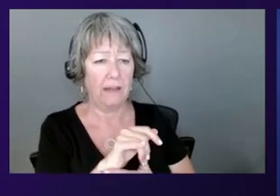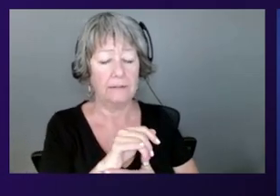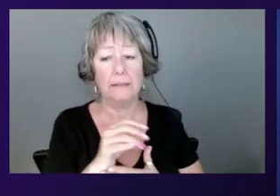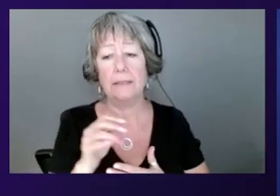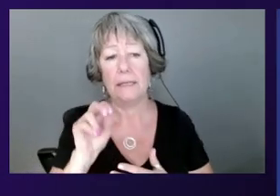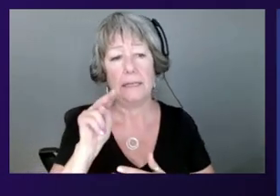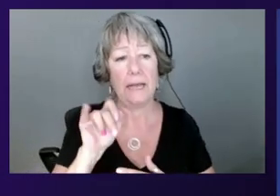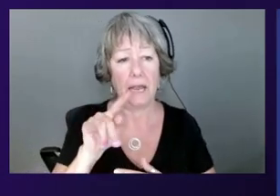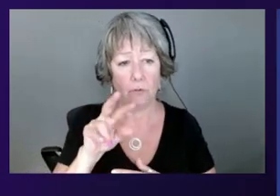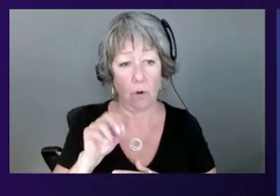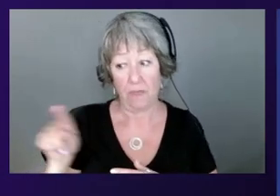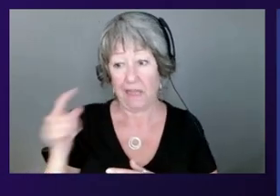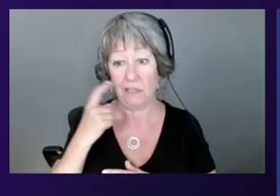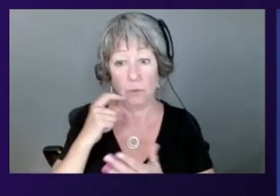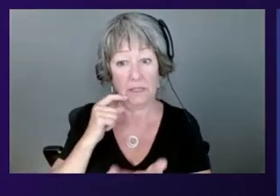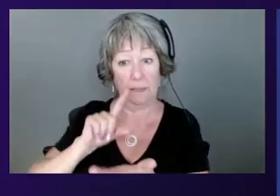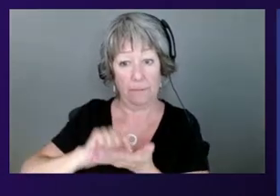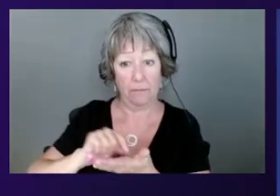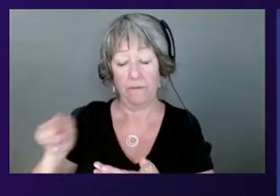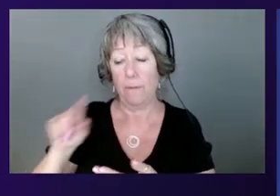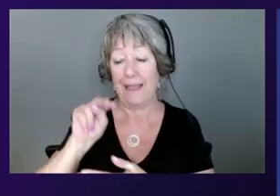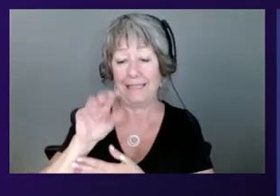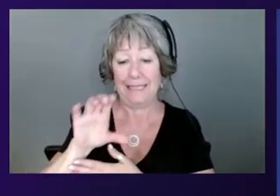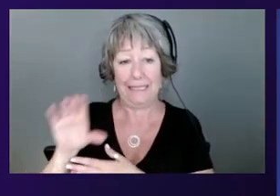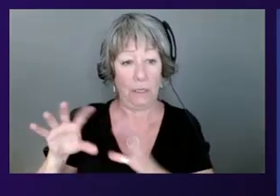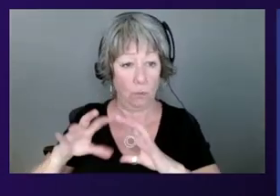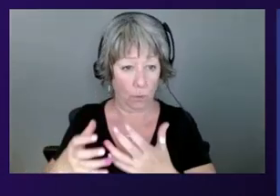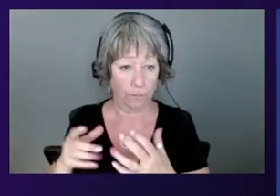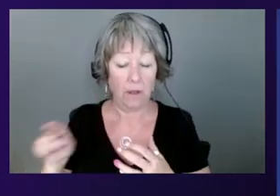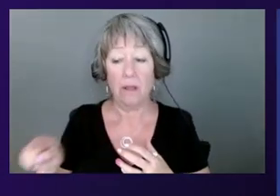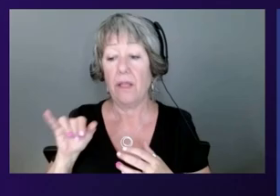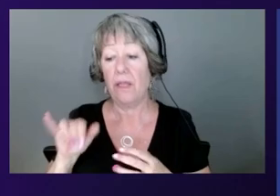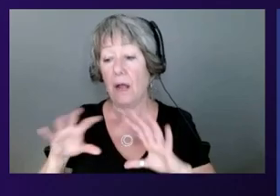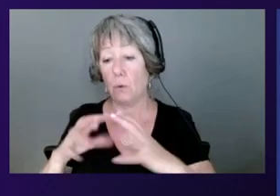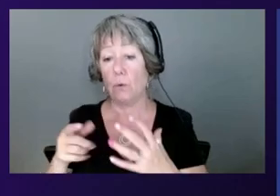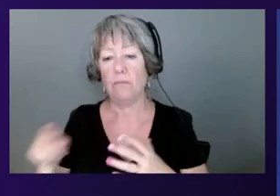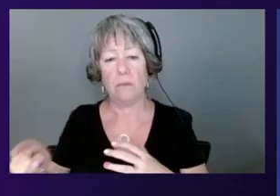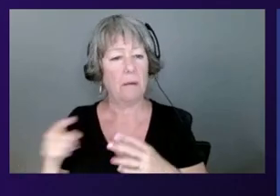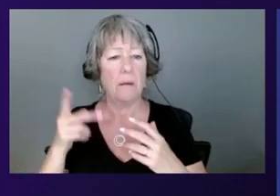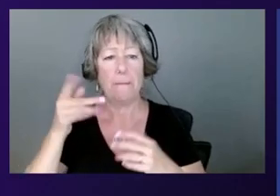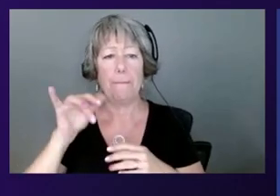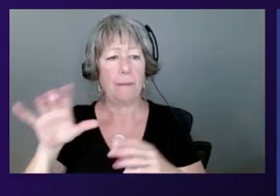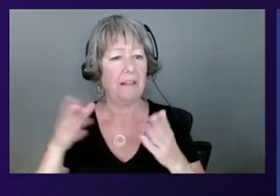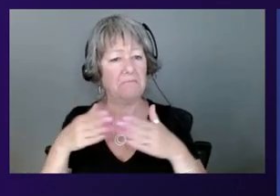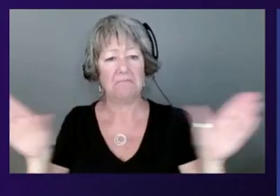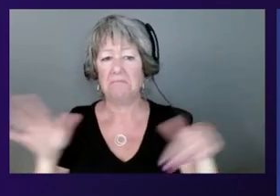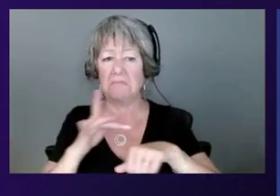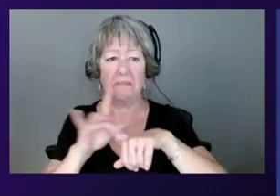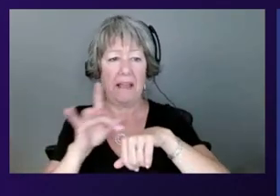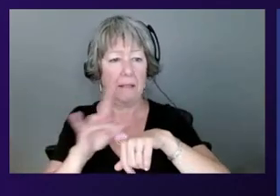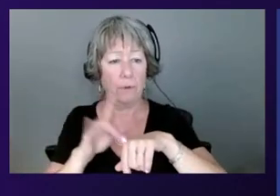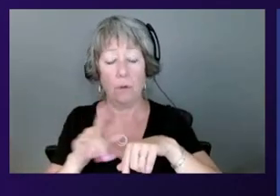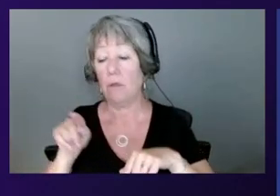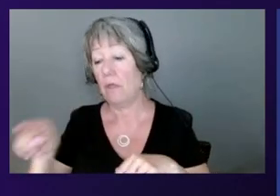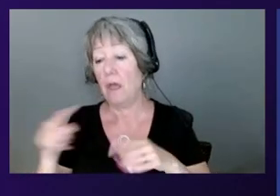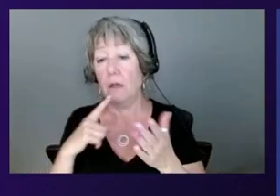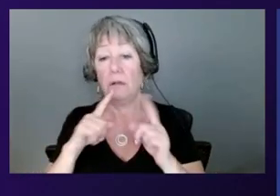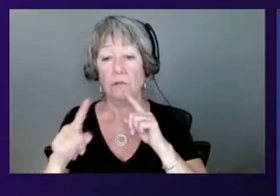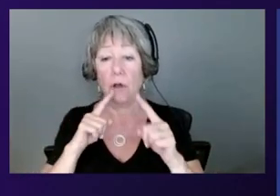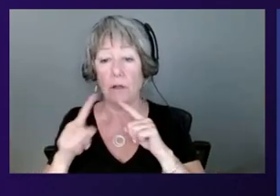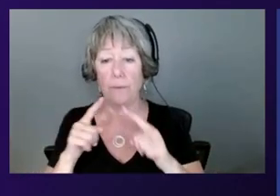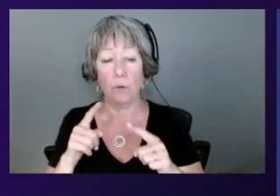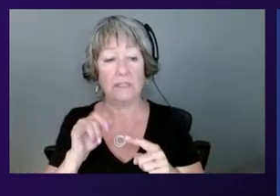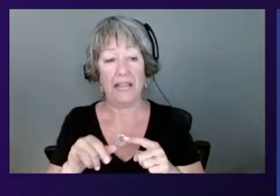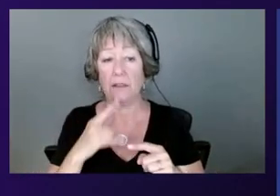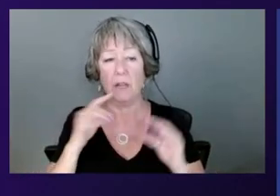this. This is from NCC Group. This report is publicly available, and it talks about the outcome of the review saying that there's